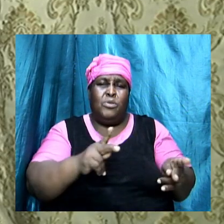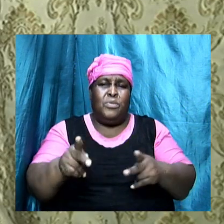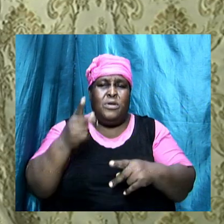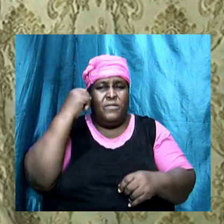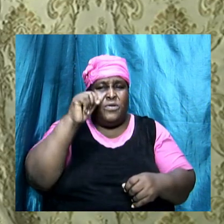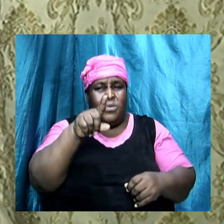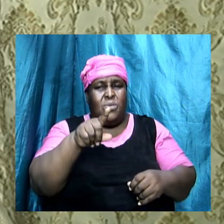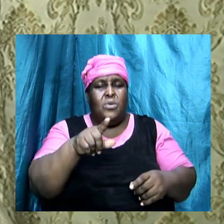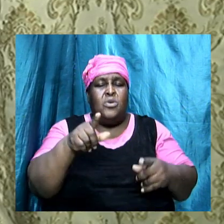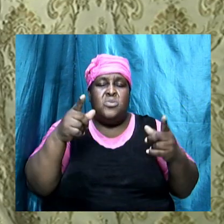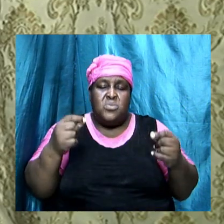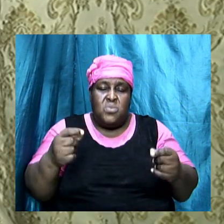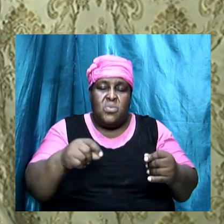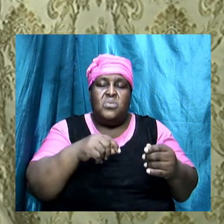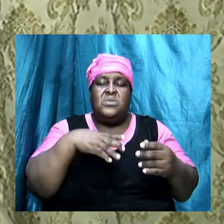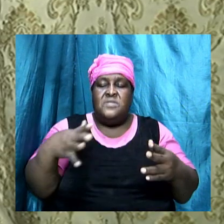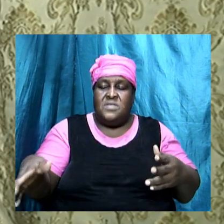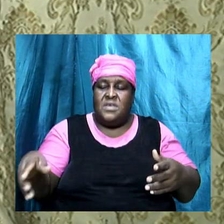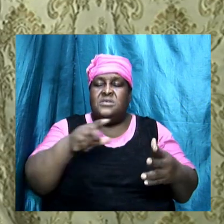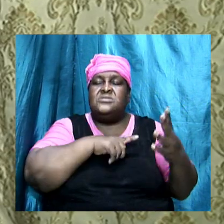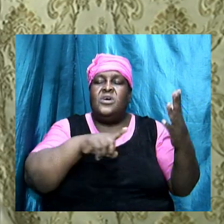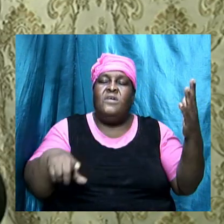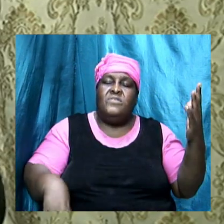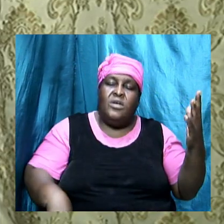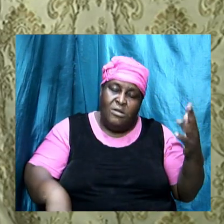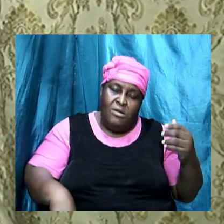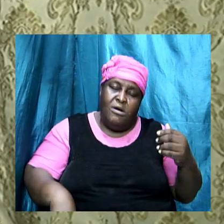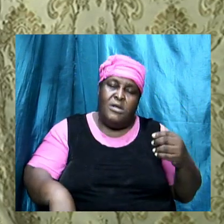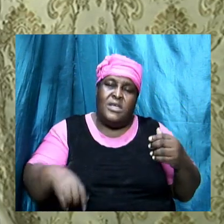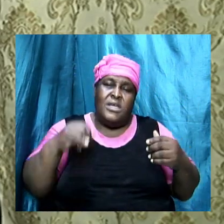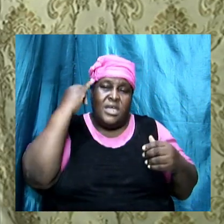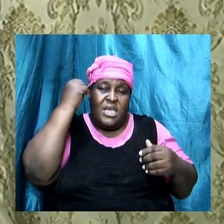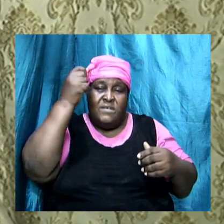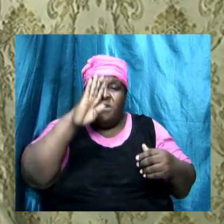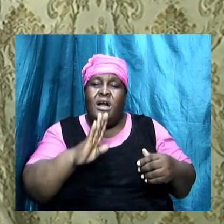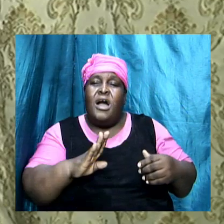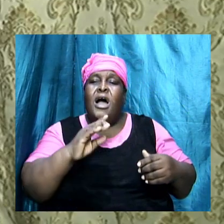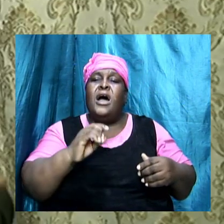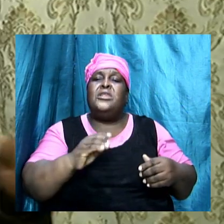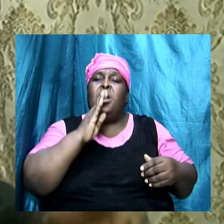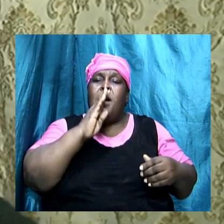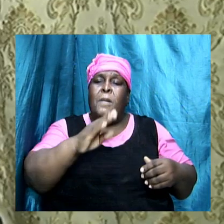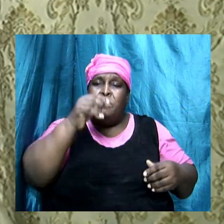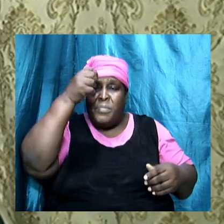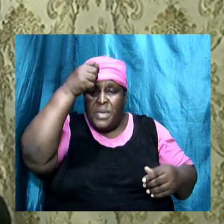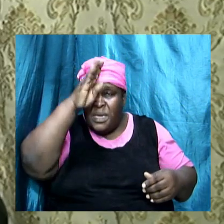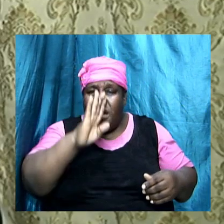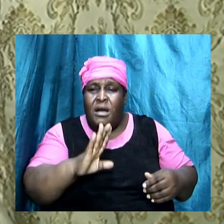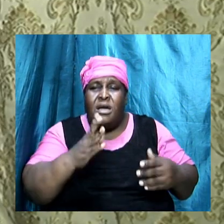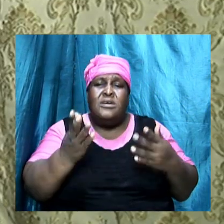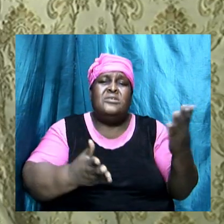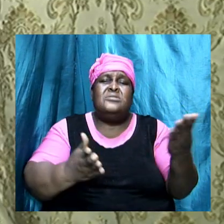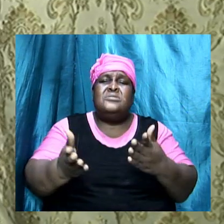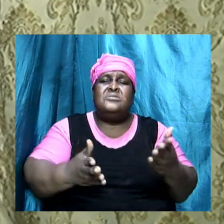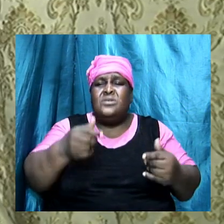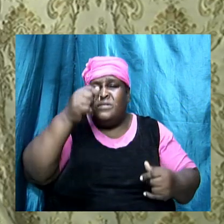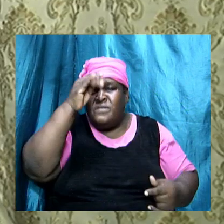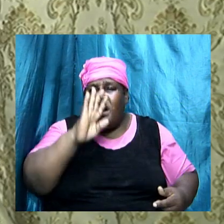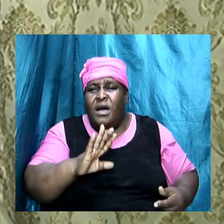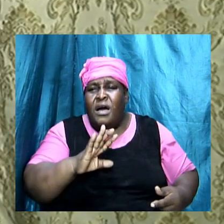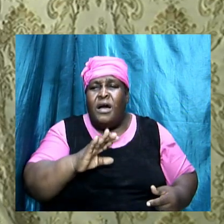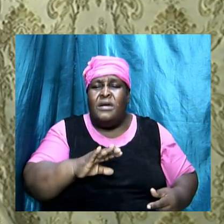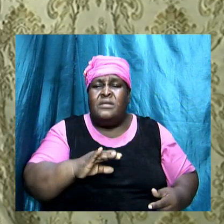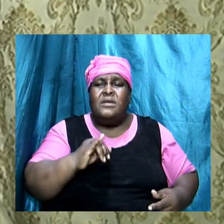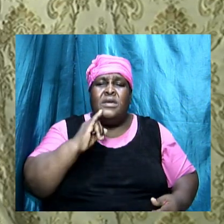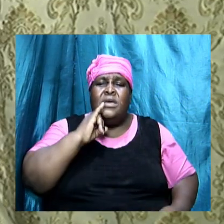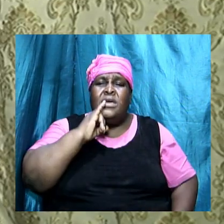of the Lord if God be God serve him and if Baal be God then serve Baal but I know that there's one